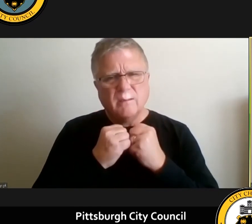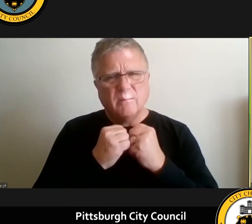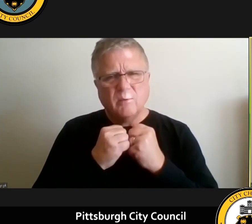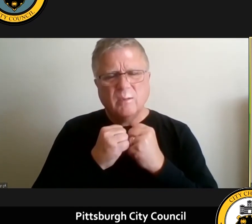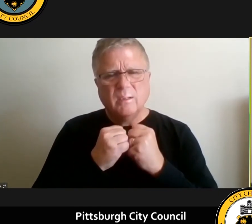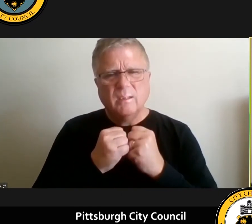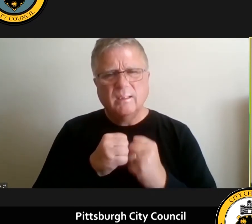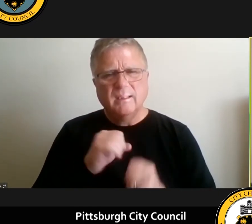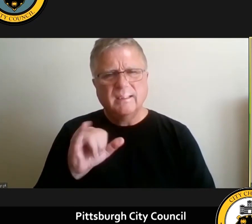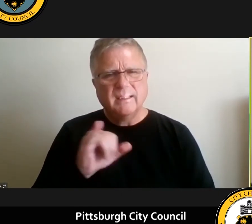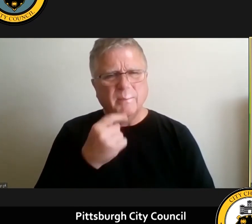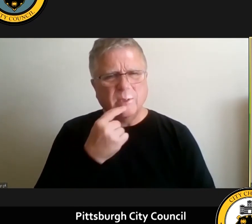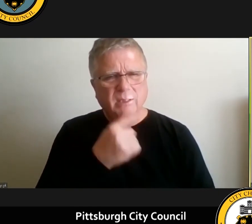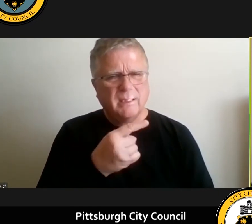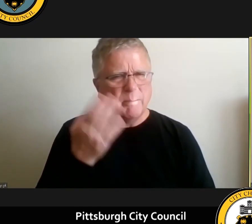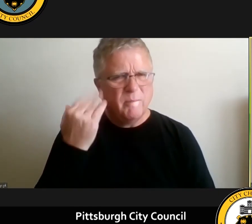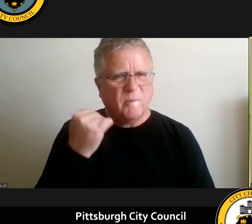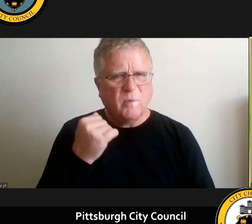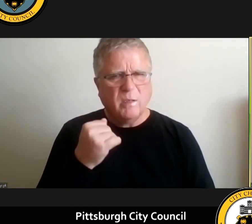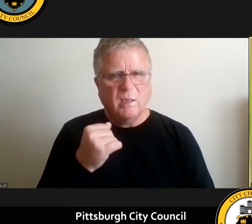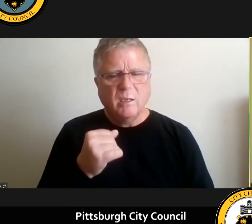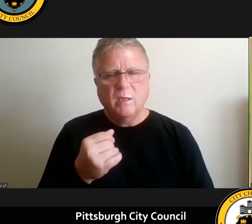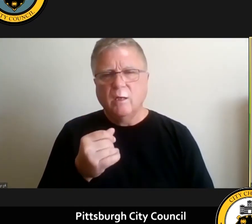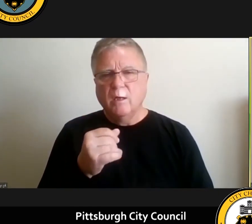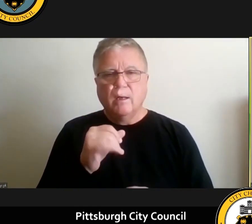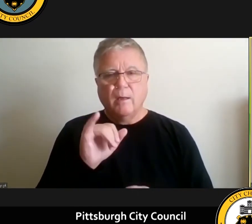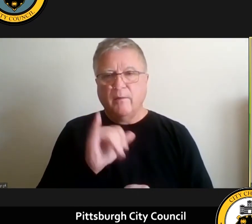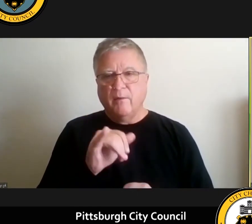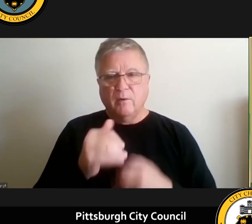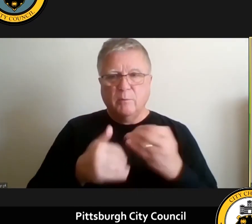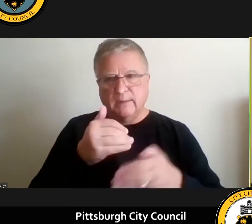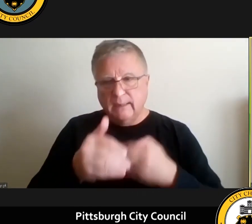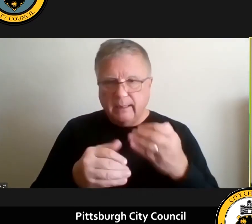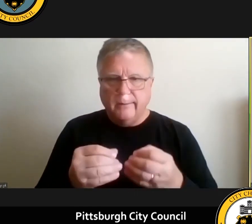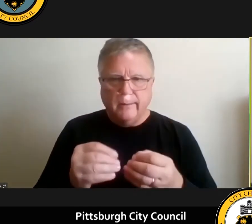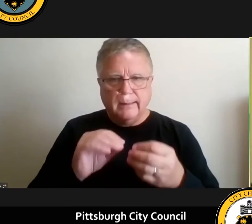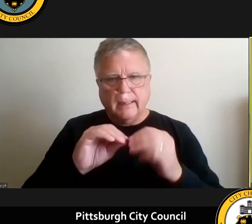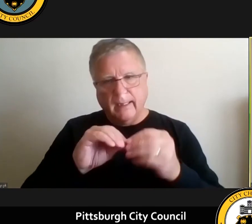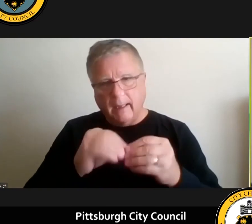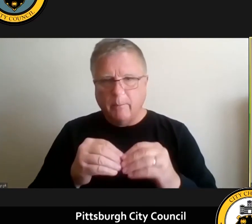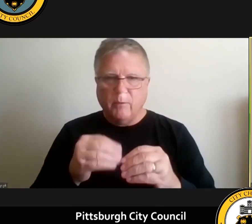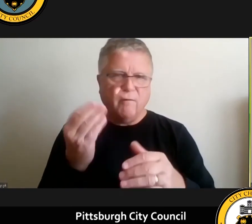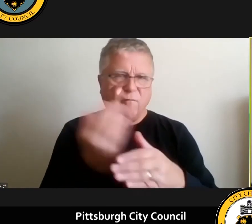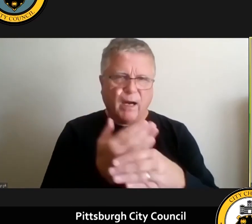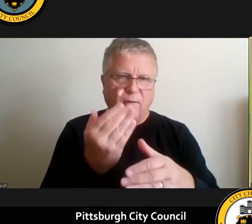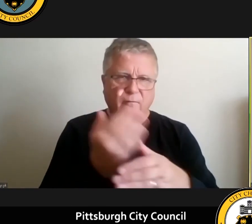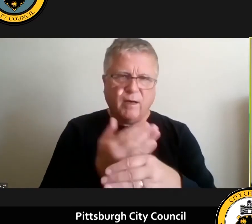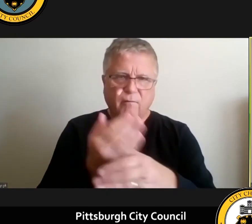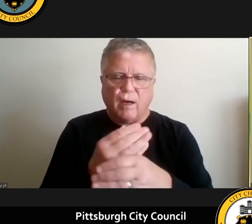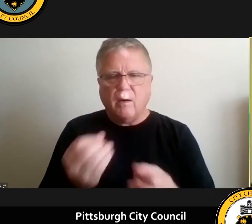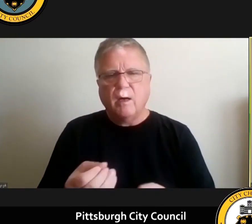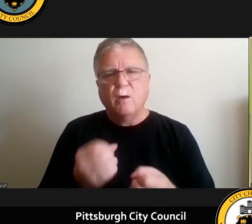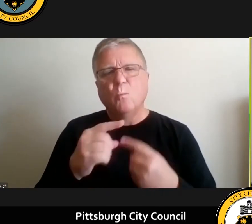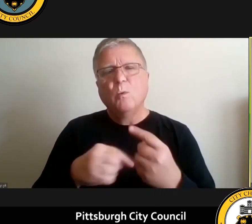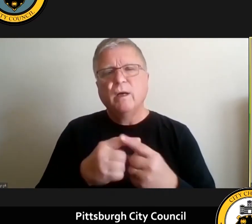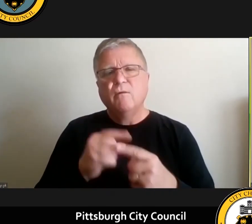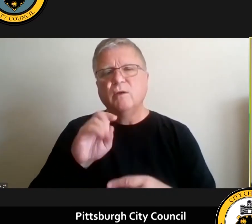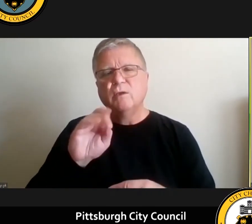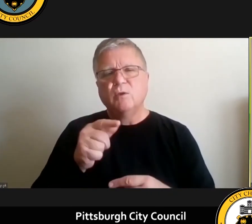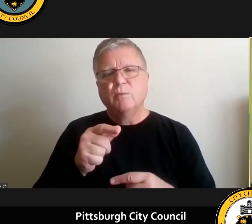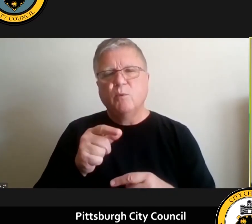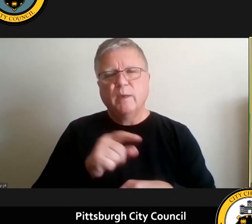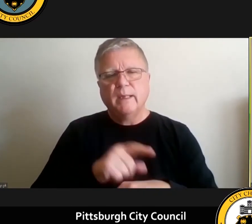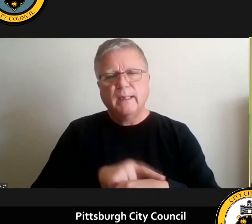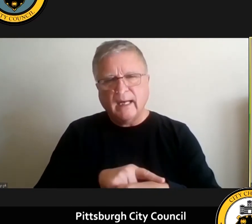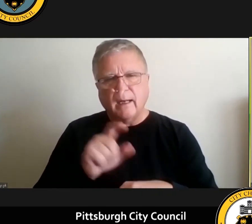like you said getting those uh procedures how many filings it should be when should the reporting periods line up i think that sort of technicality